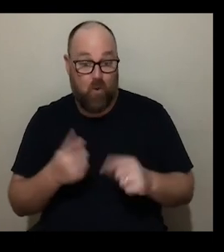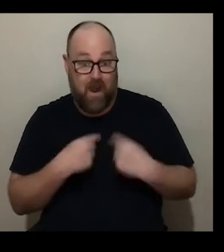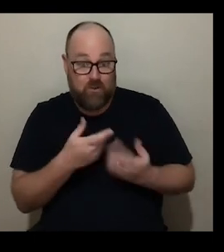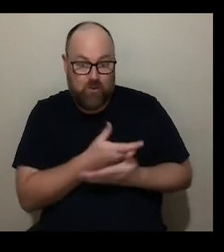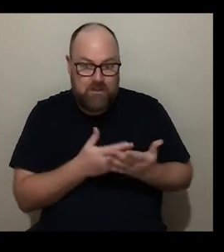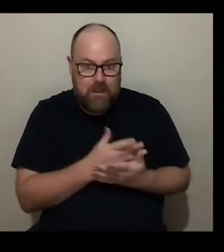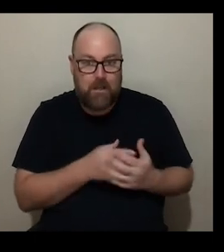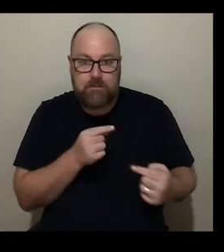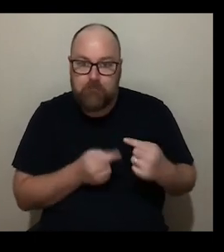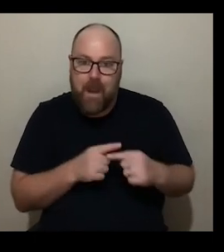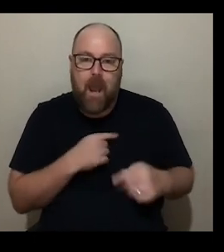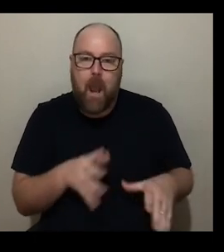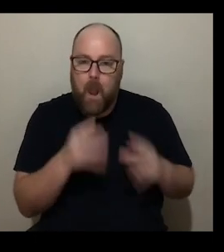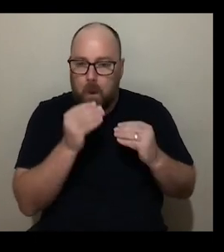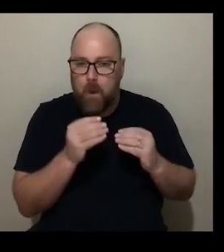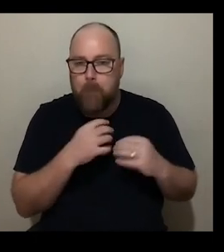more from them